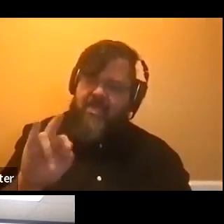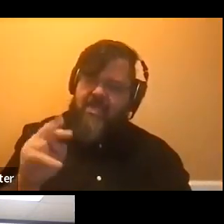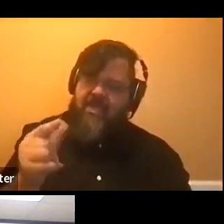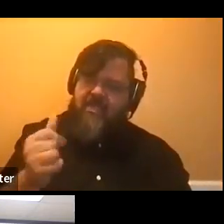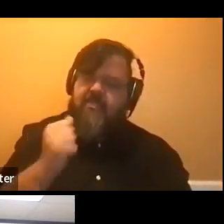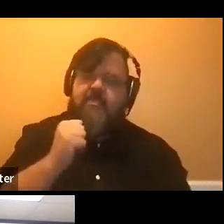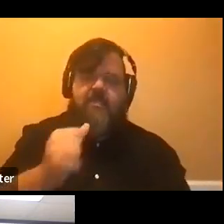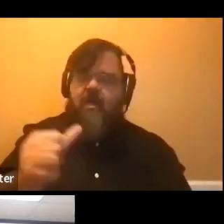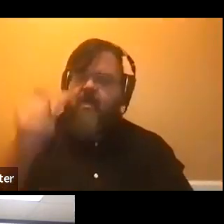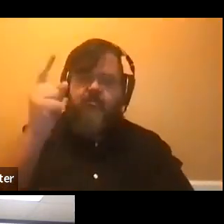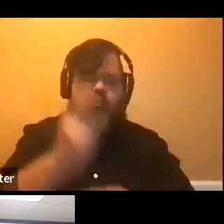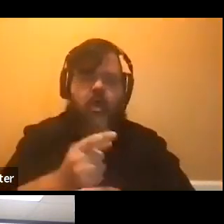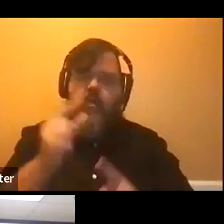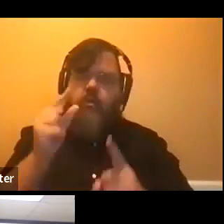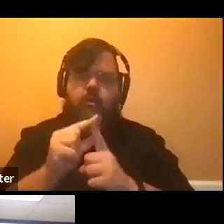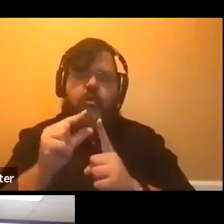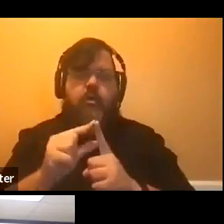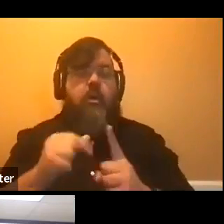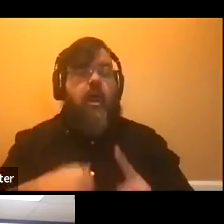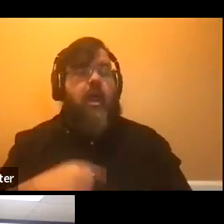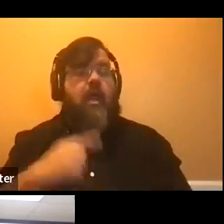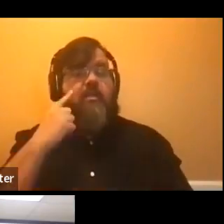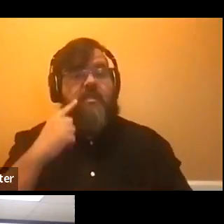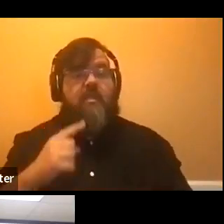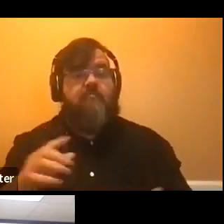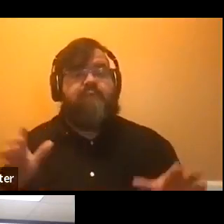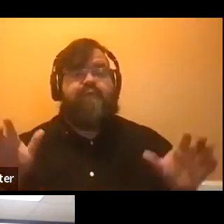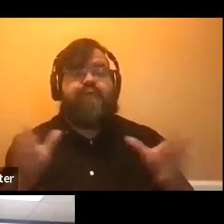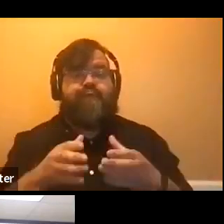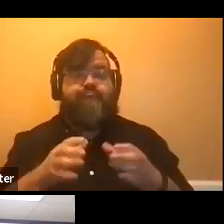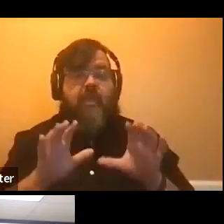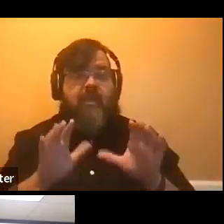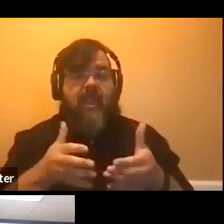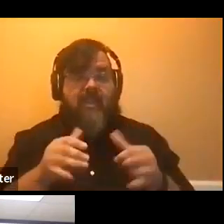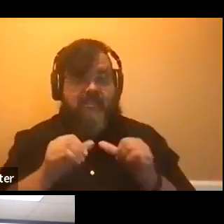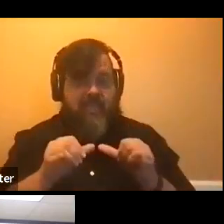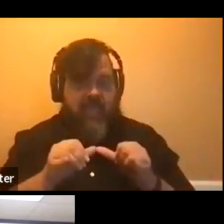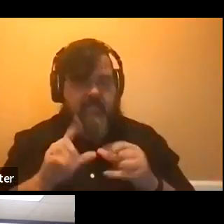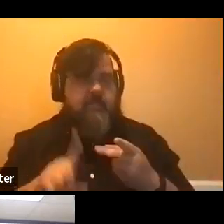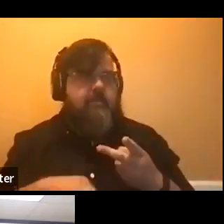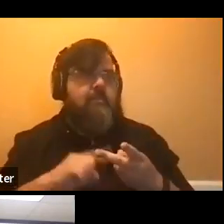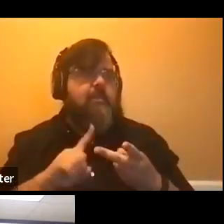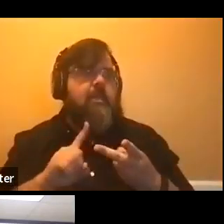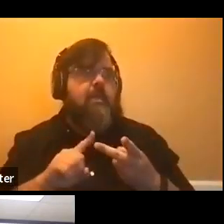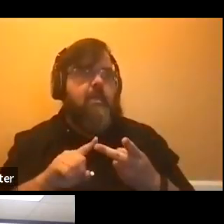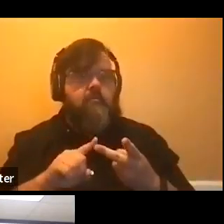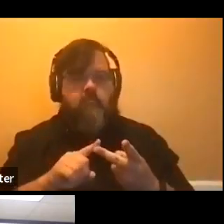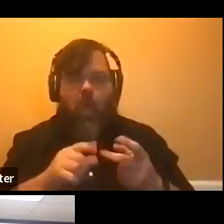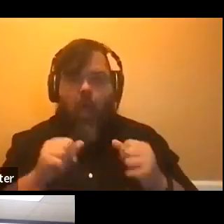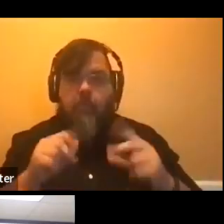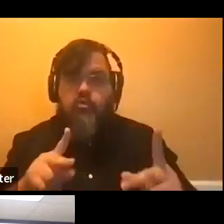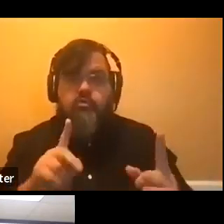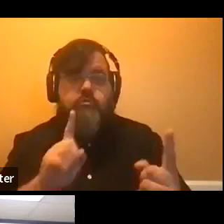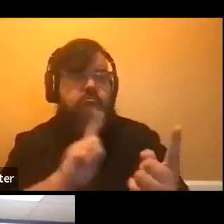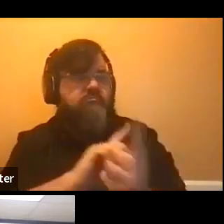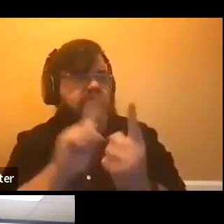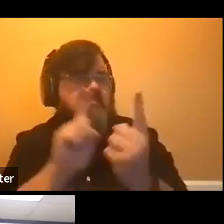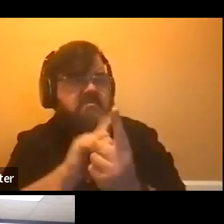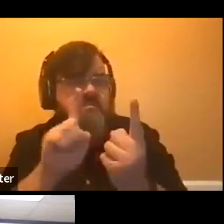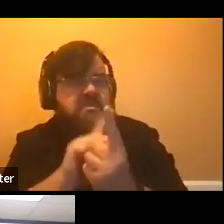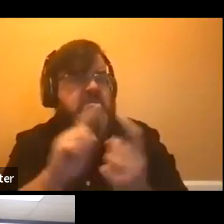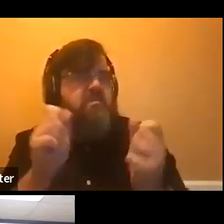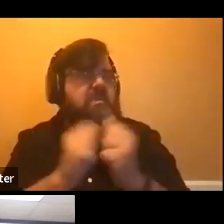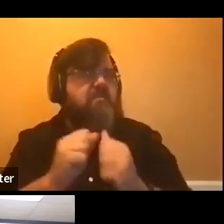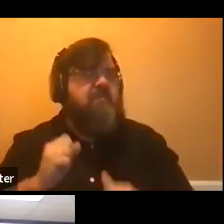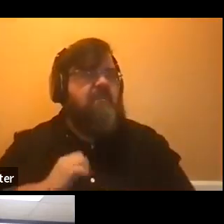class sizes and then the opportunities to meet with faculty and kind of make connections with professors